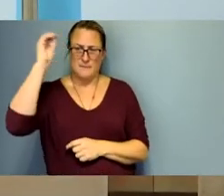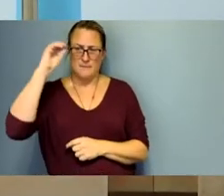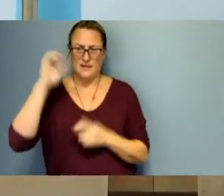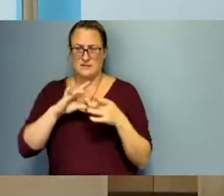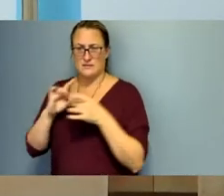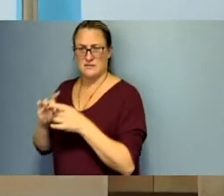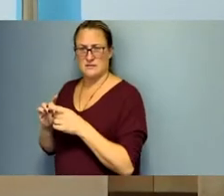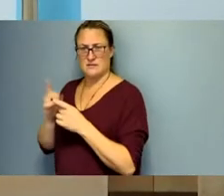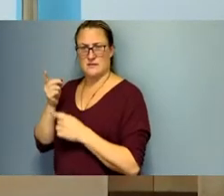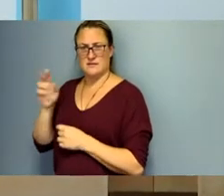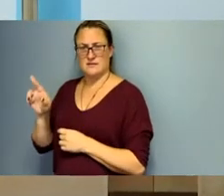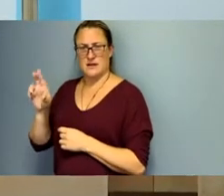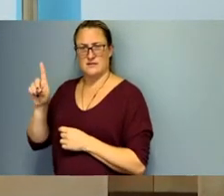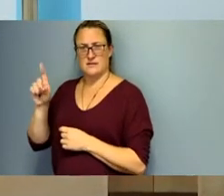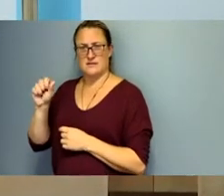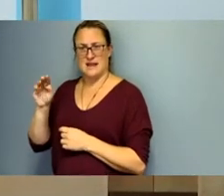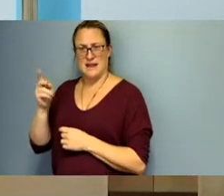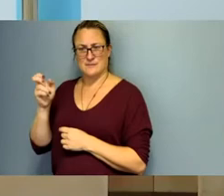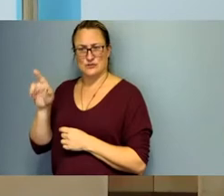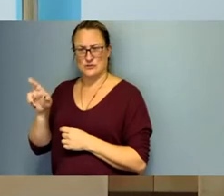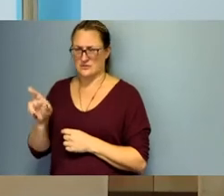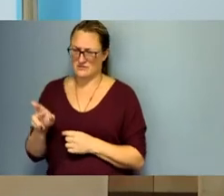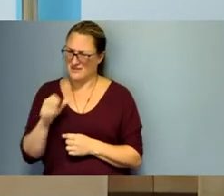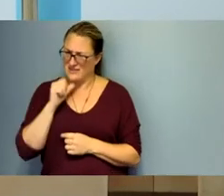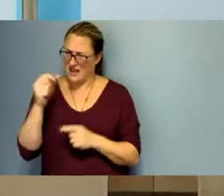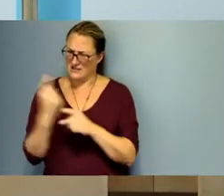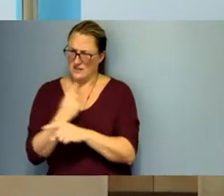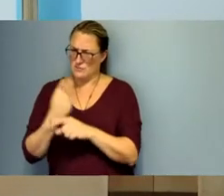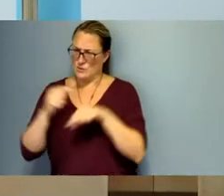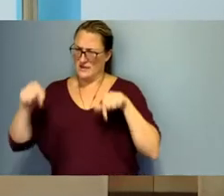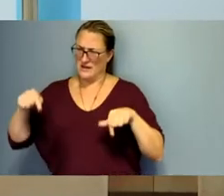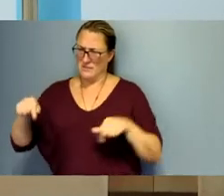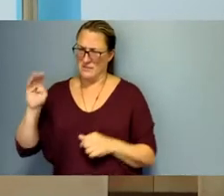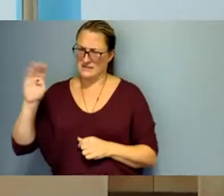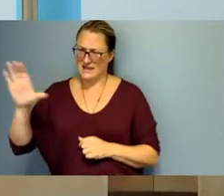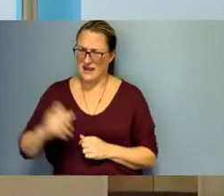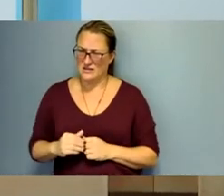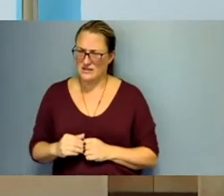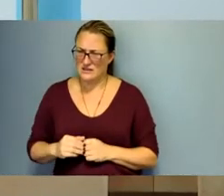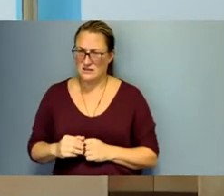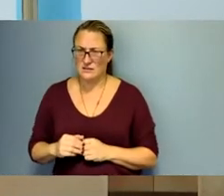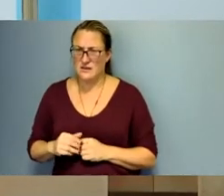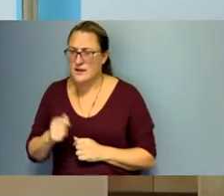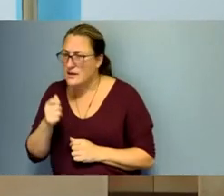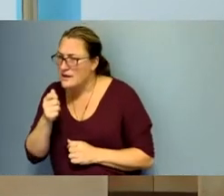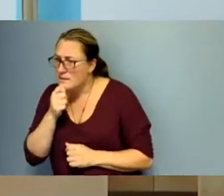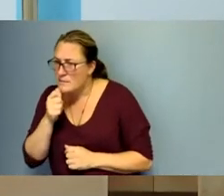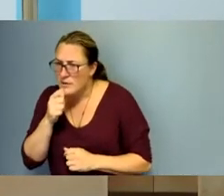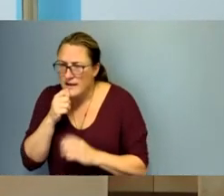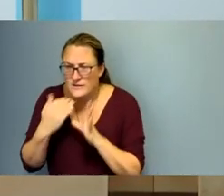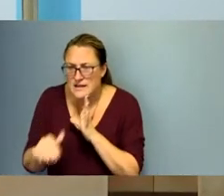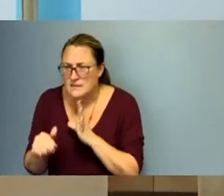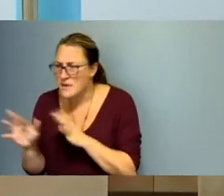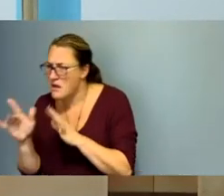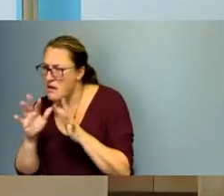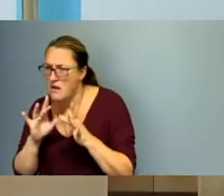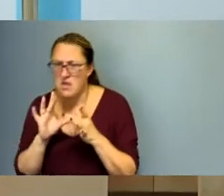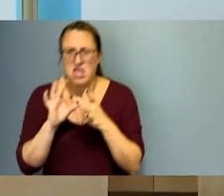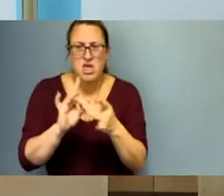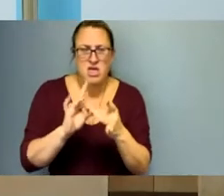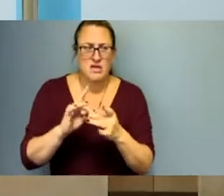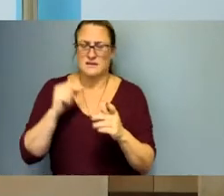damsker that isn't what we do in bucks county we do not find people's private emails who are not elected officials and say things to them